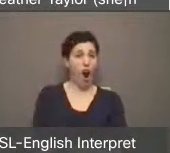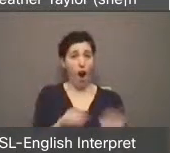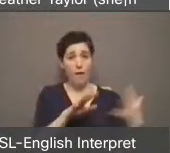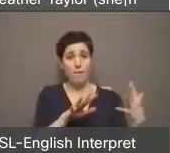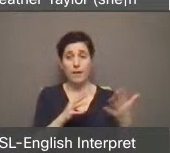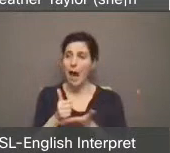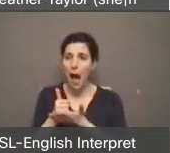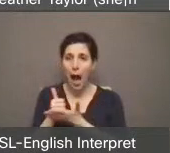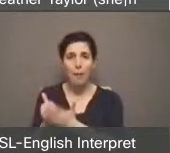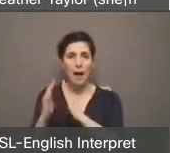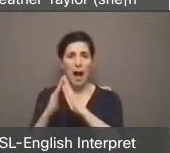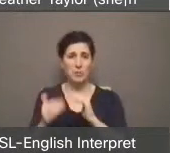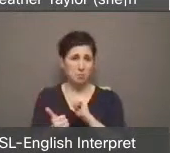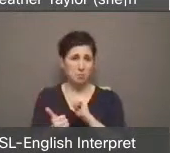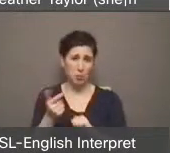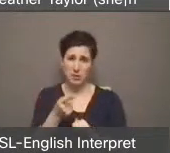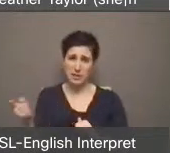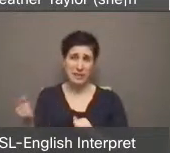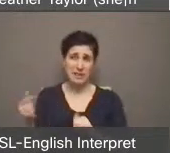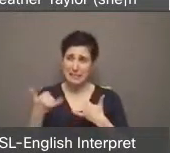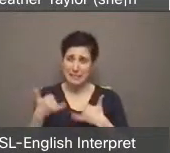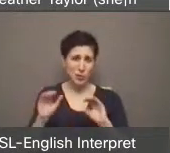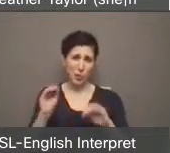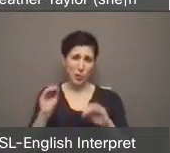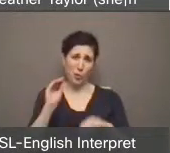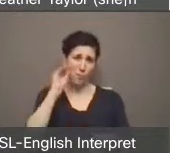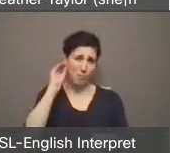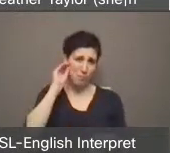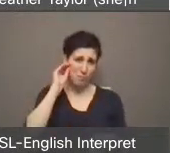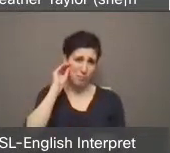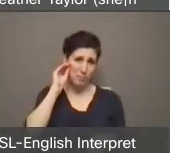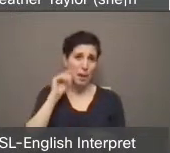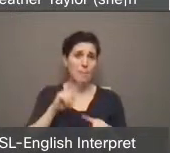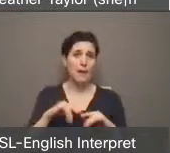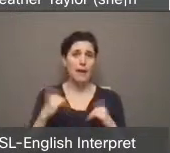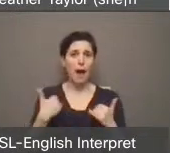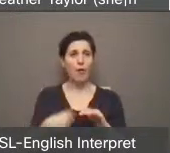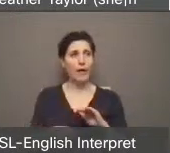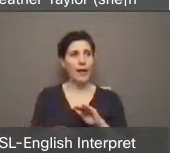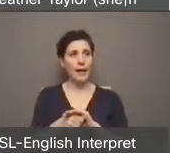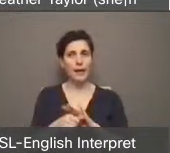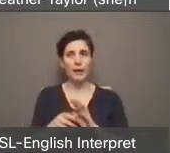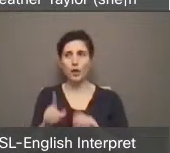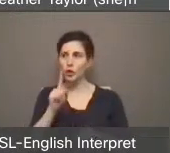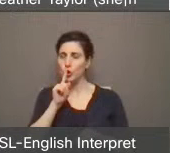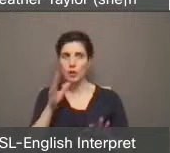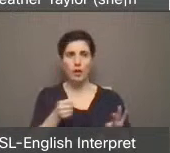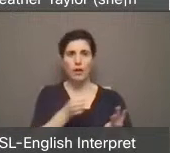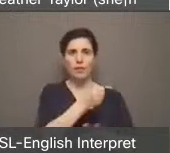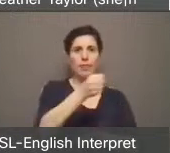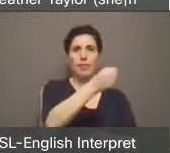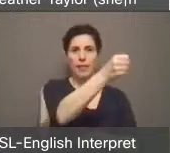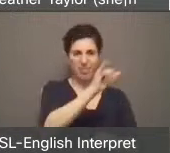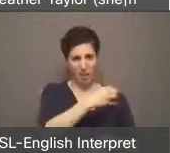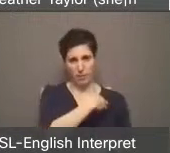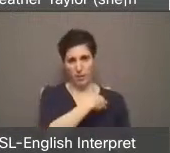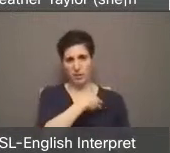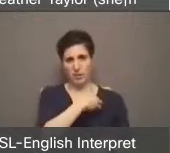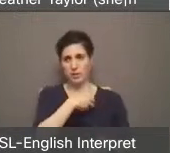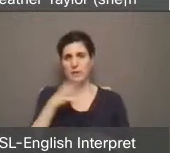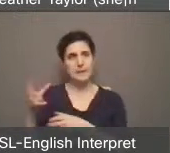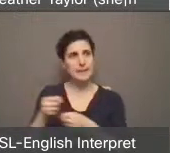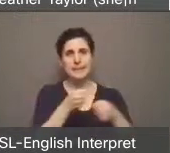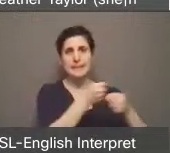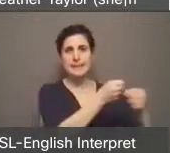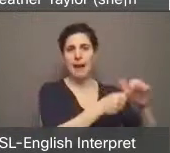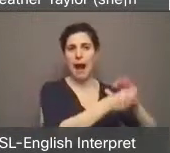The majority of them are still unhoused. They are, however, not so visible, I suppose. That was the goal that the police served, removing what